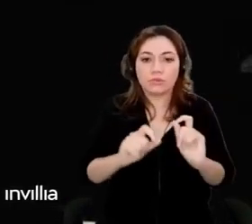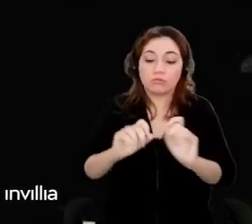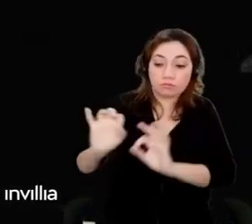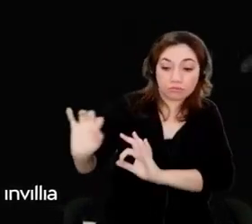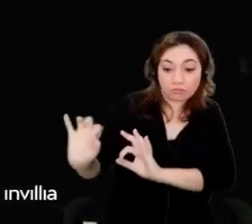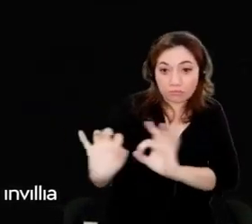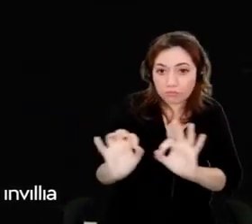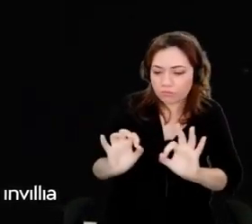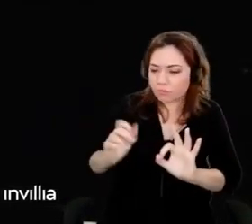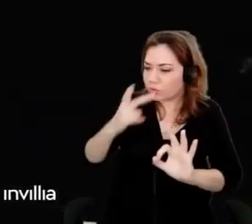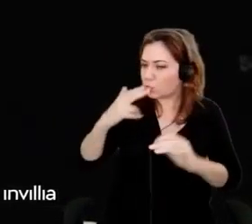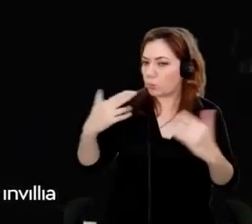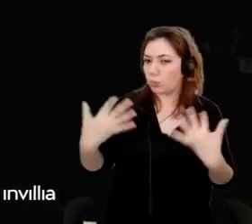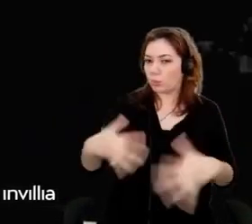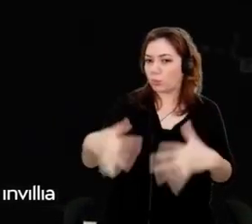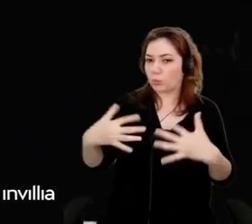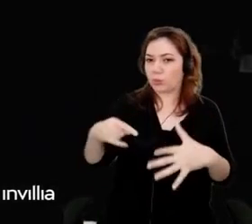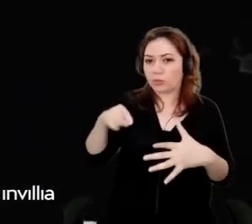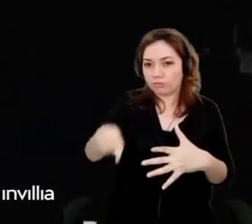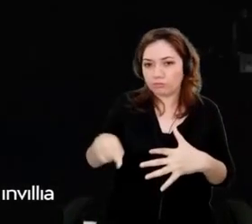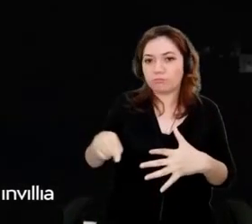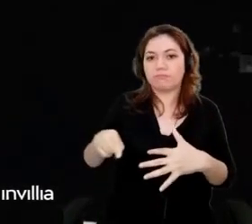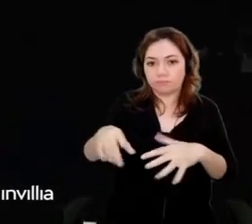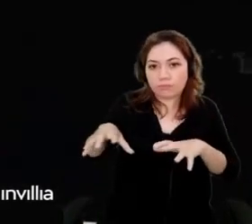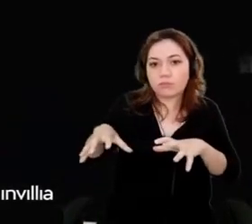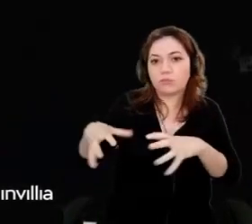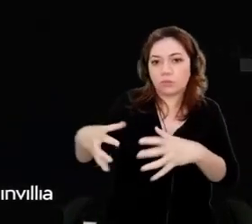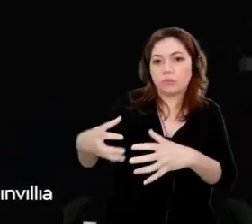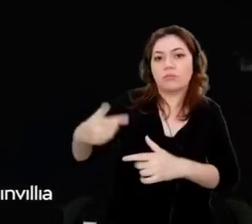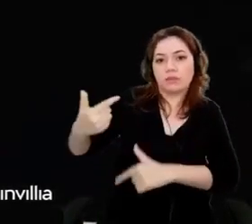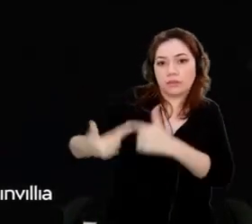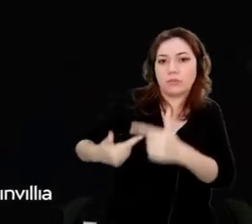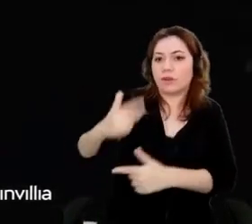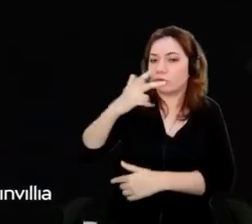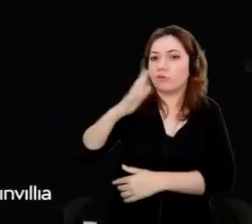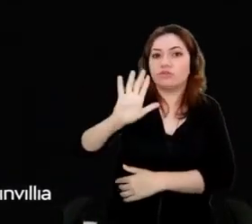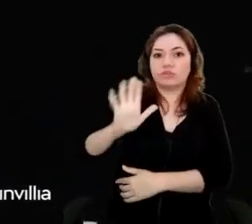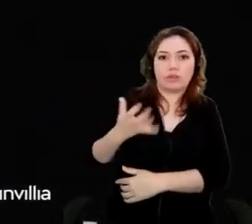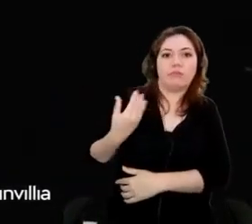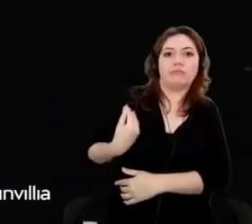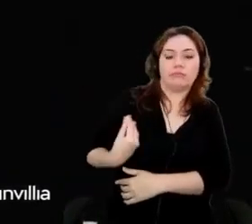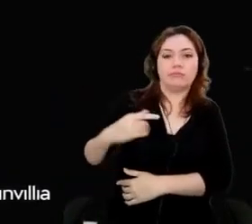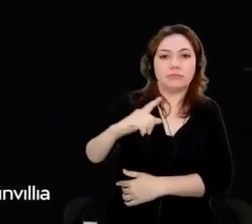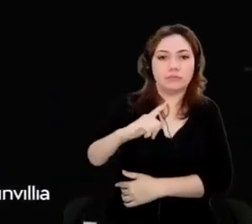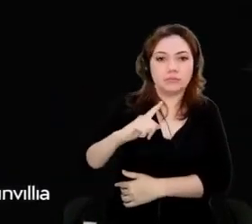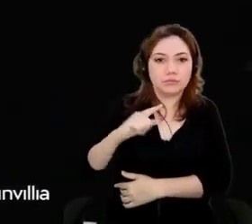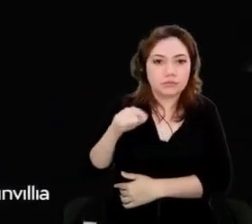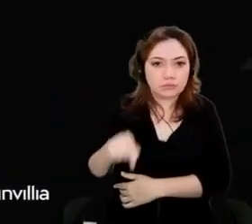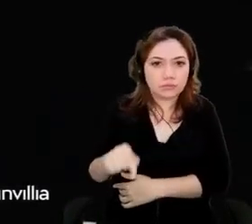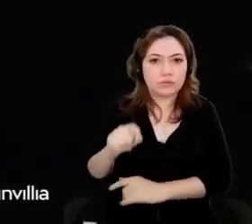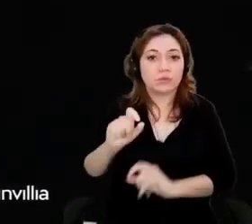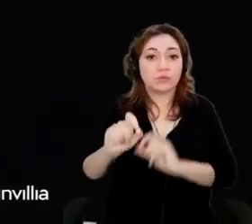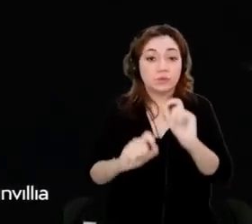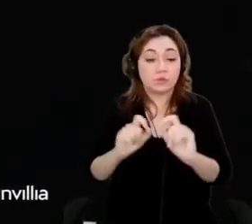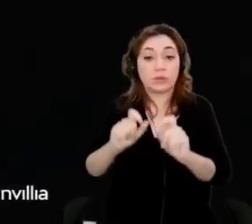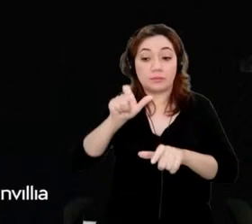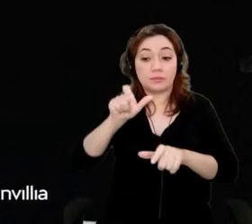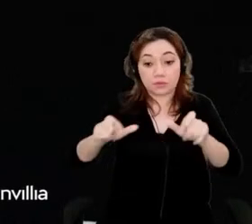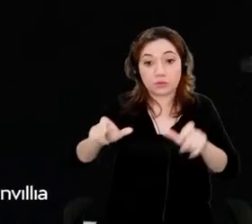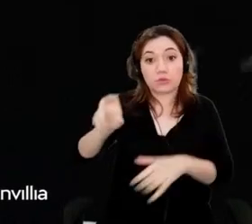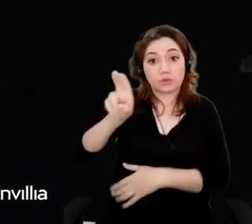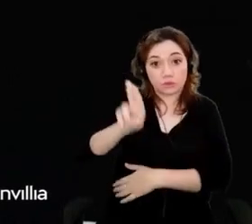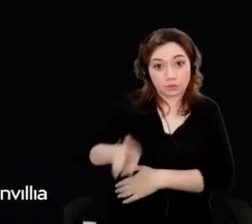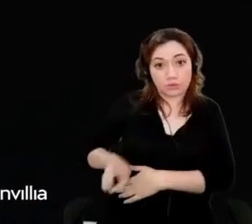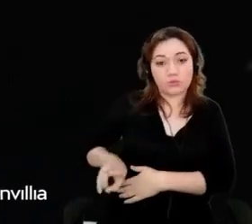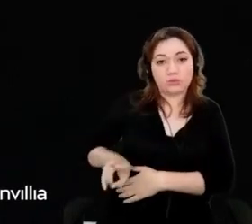models that already exist out there. Here, the users are the software